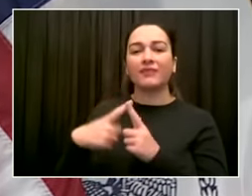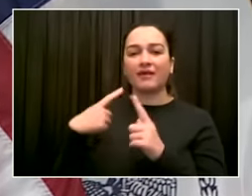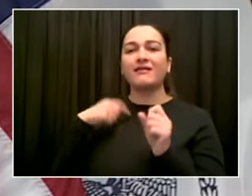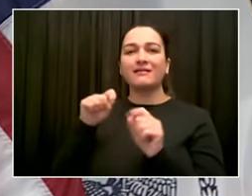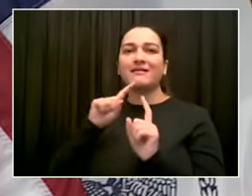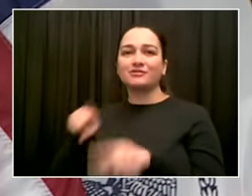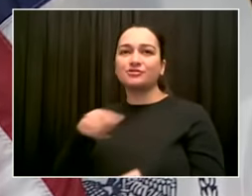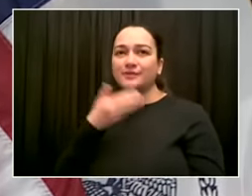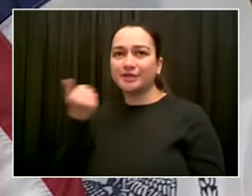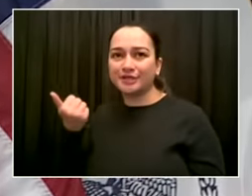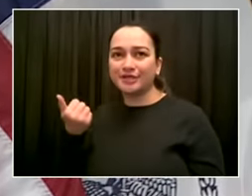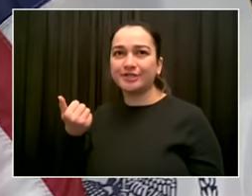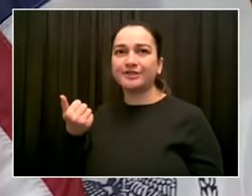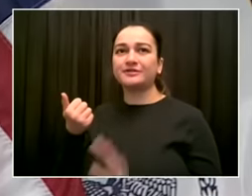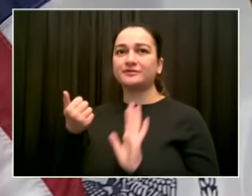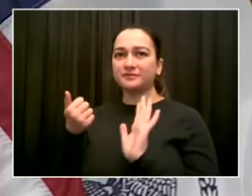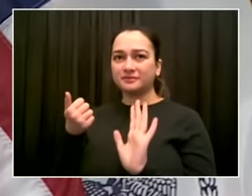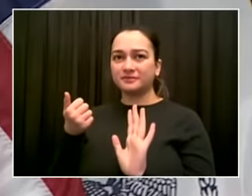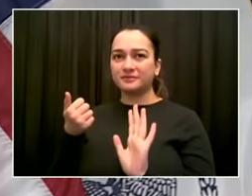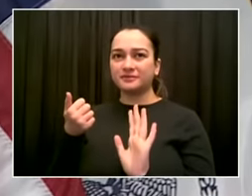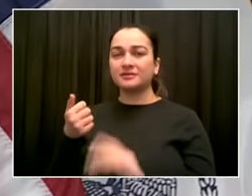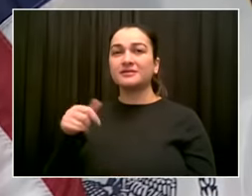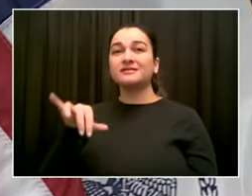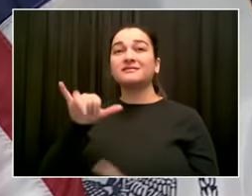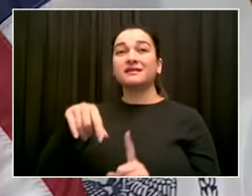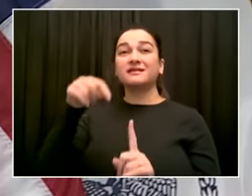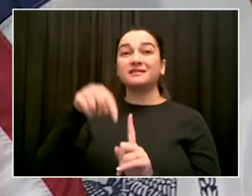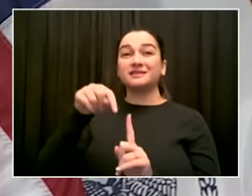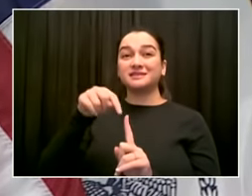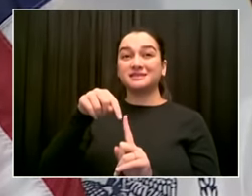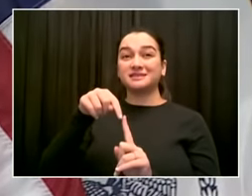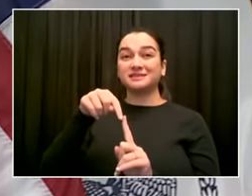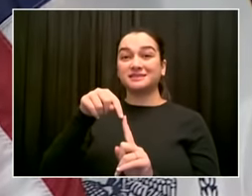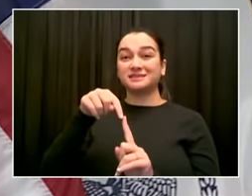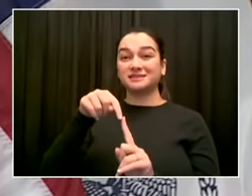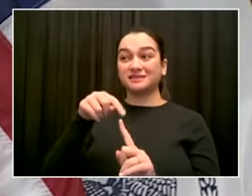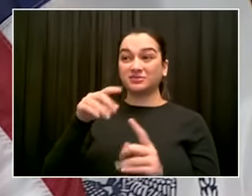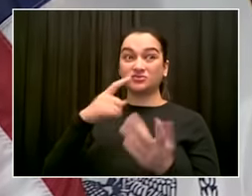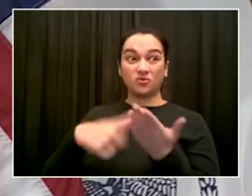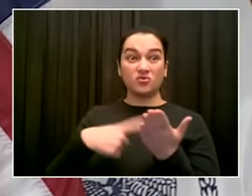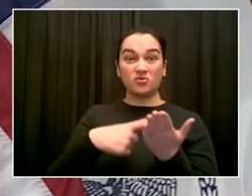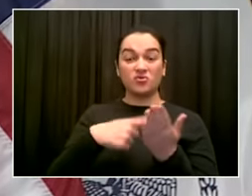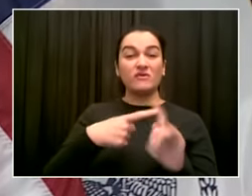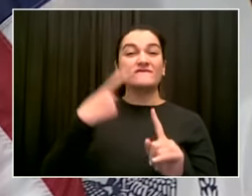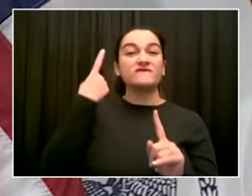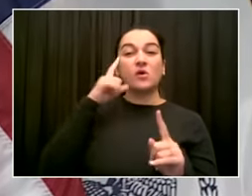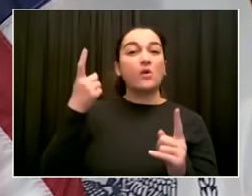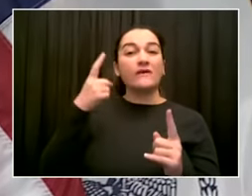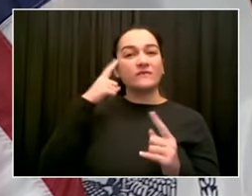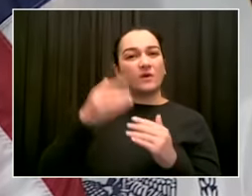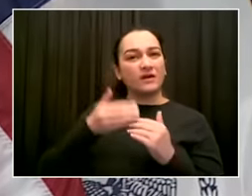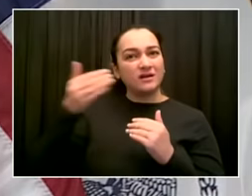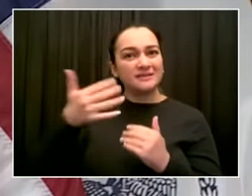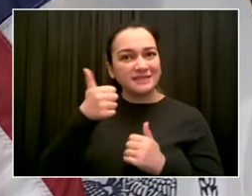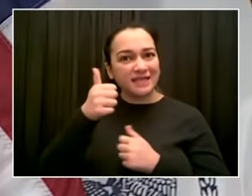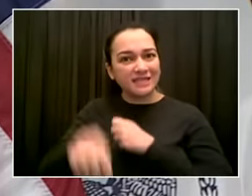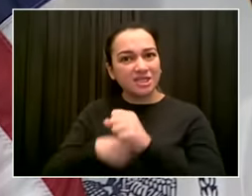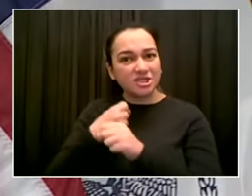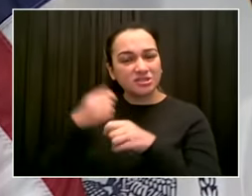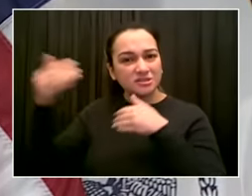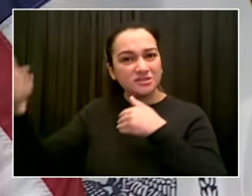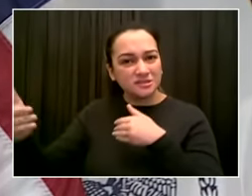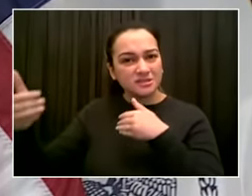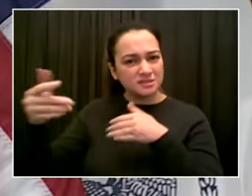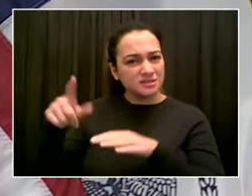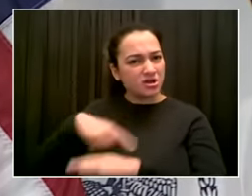and into the next decade. So this effort has to continue to be strong. Of course, we're going to try and see if we can